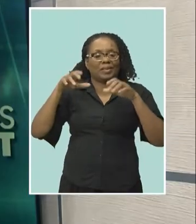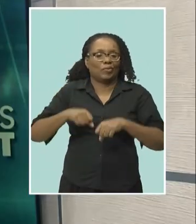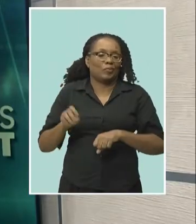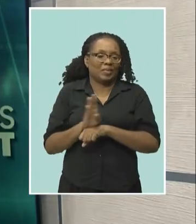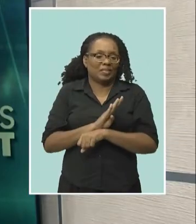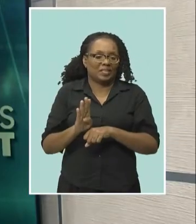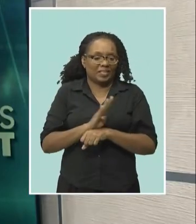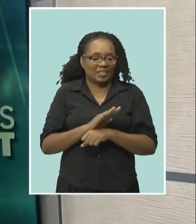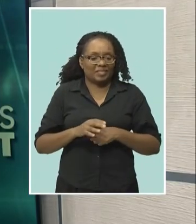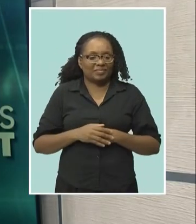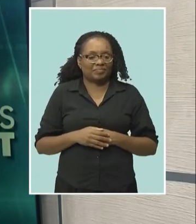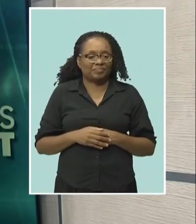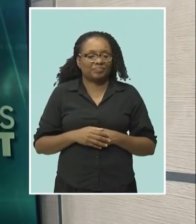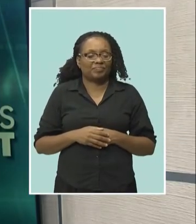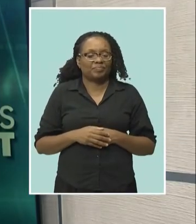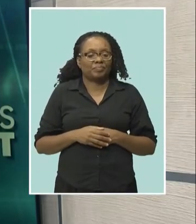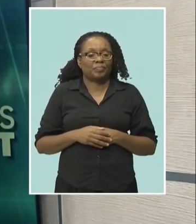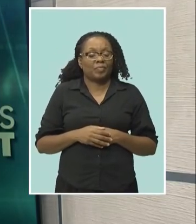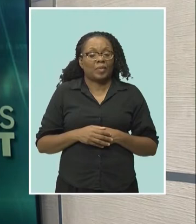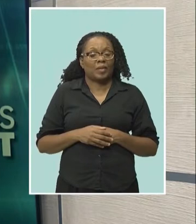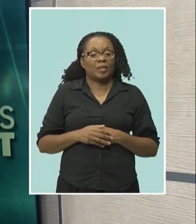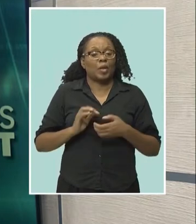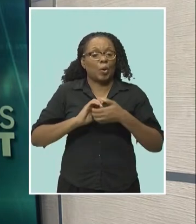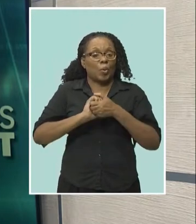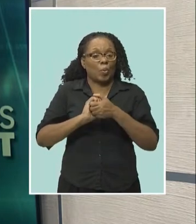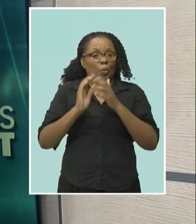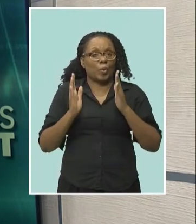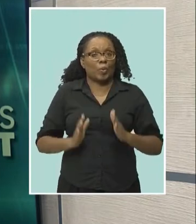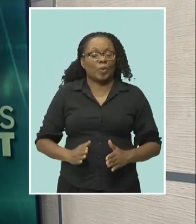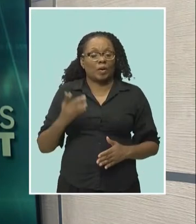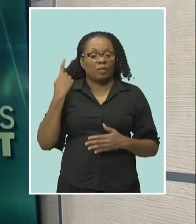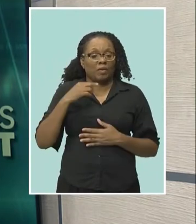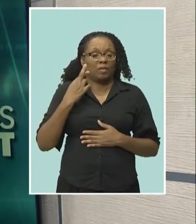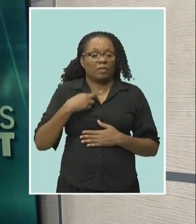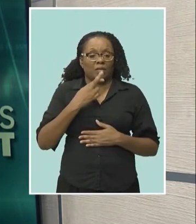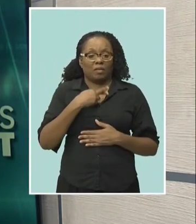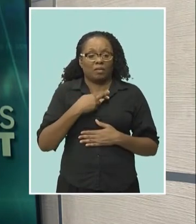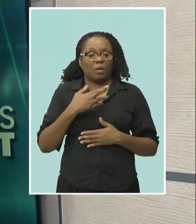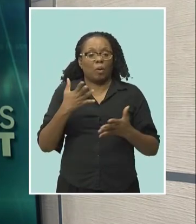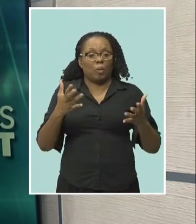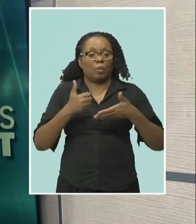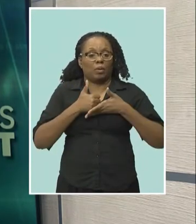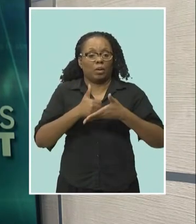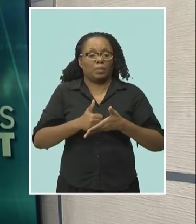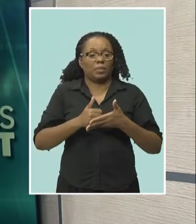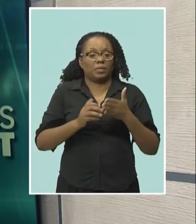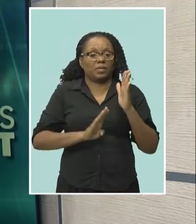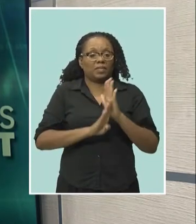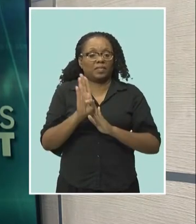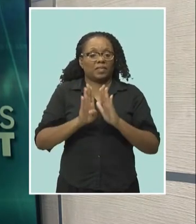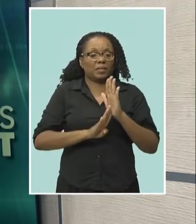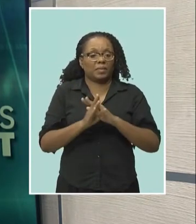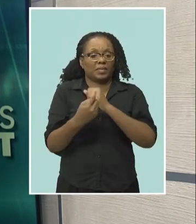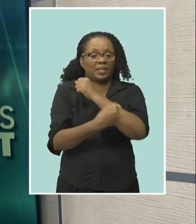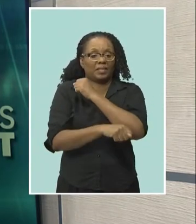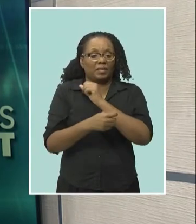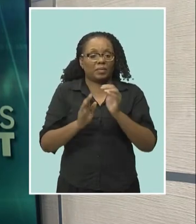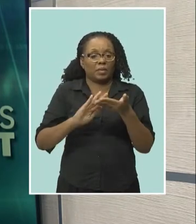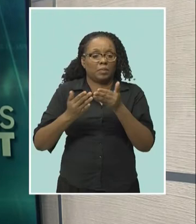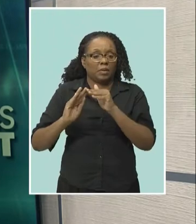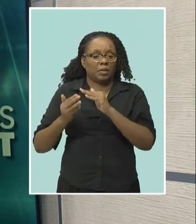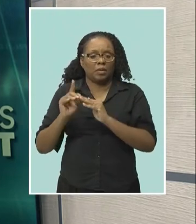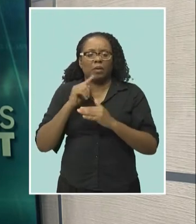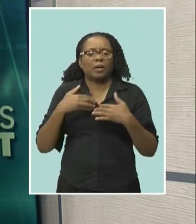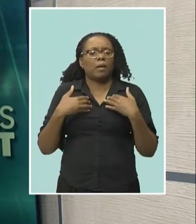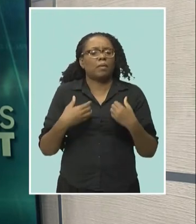The businessman, Terrell Giles, intends to work to help develop the St. Thomas community. He is confident the business, Celestine's,